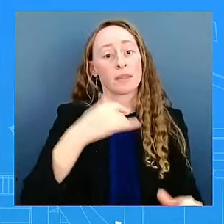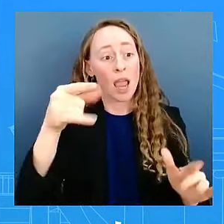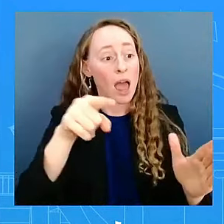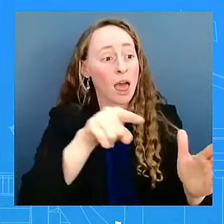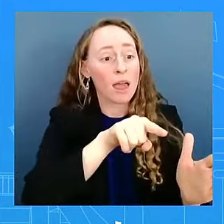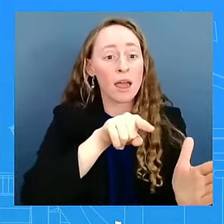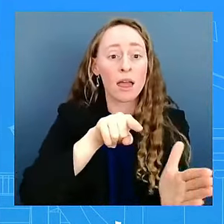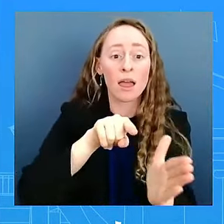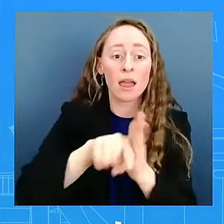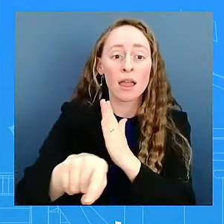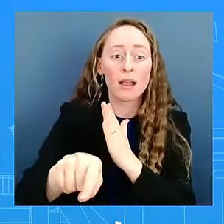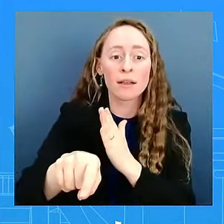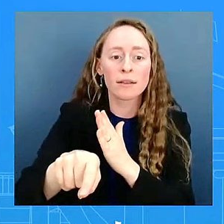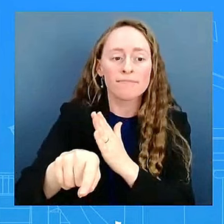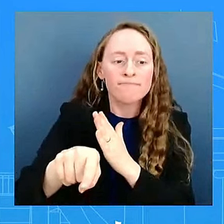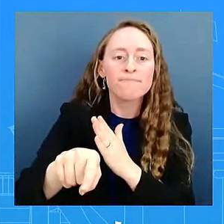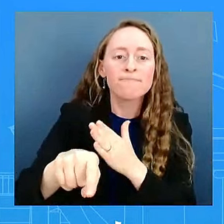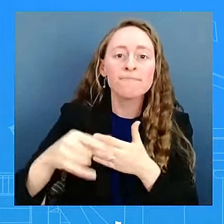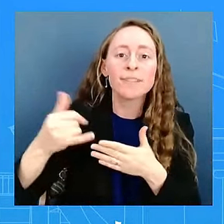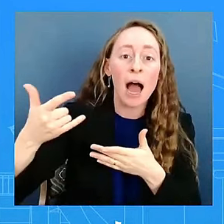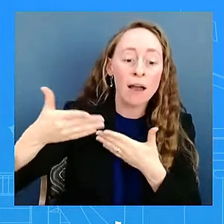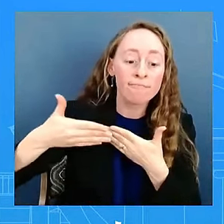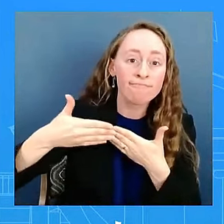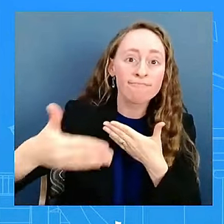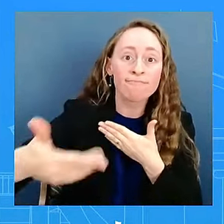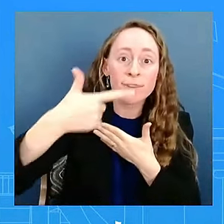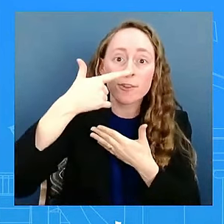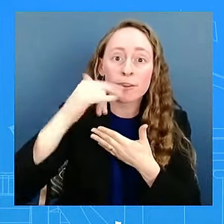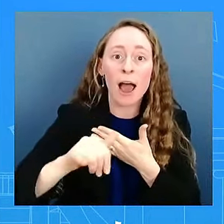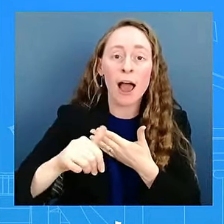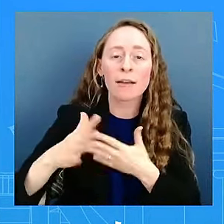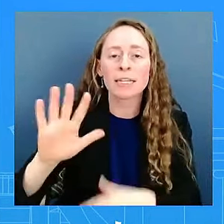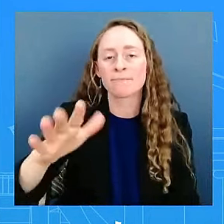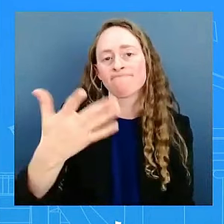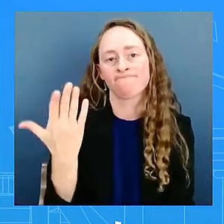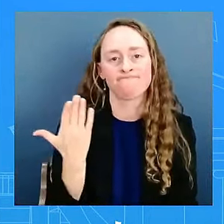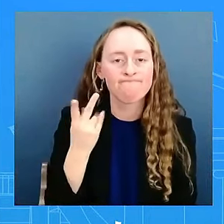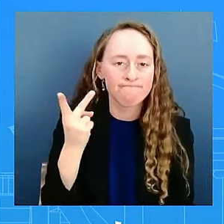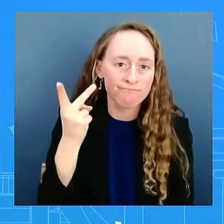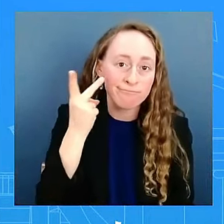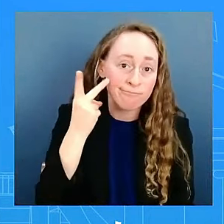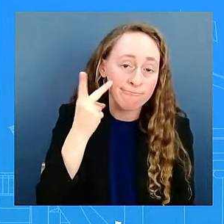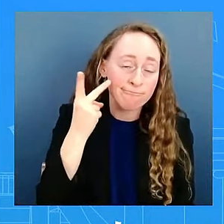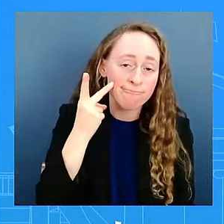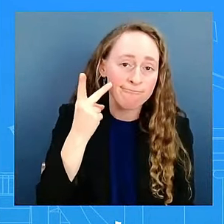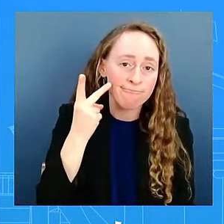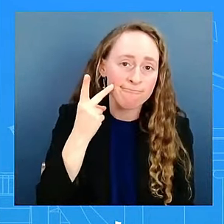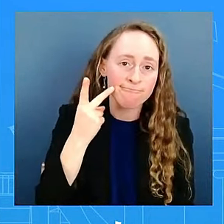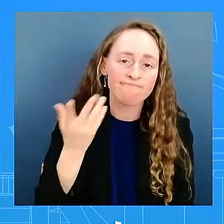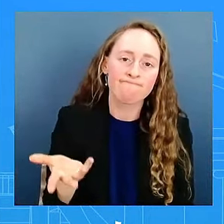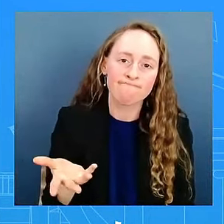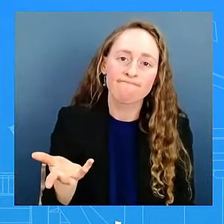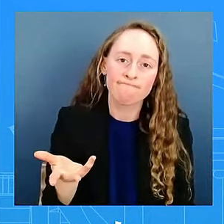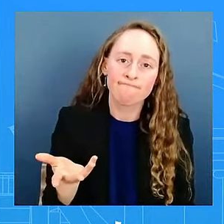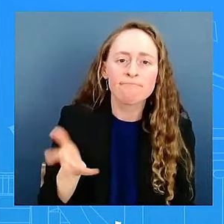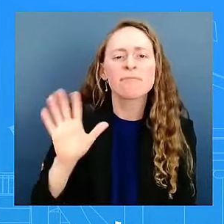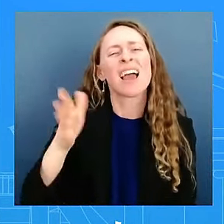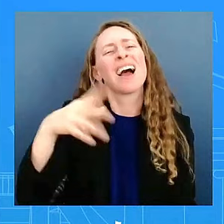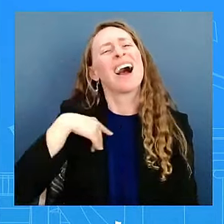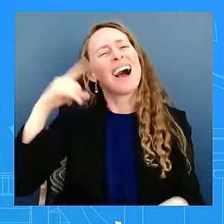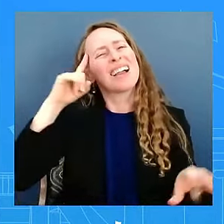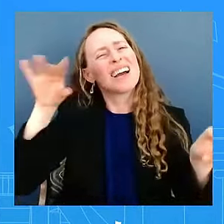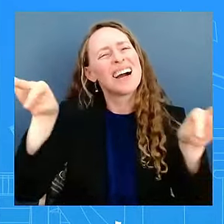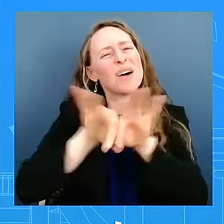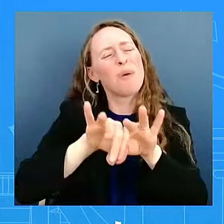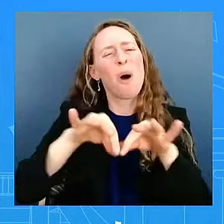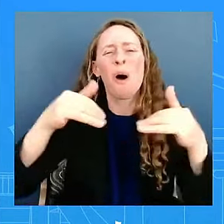sound overly sanguine here, but we still believe the deal on the table is worth pursuing and the hostages need to come home and we're